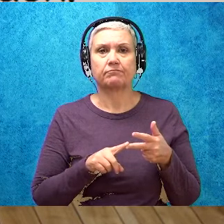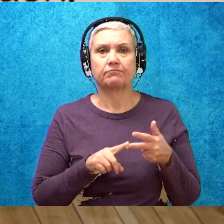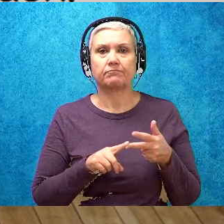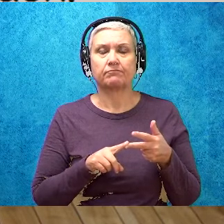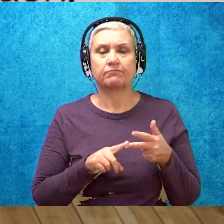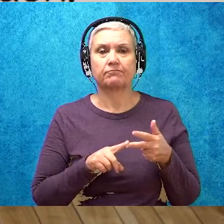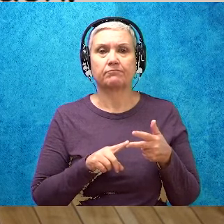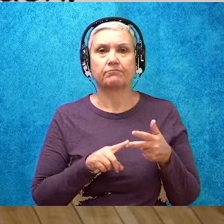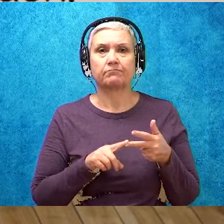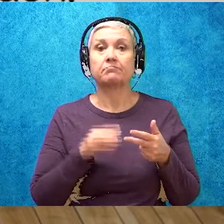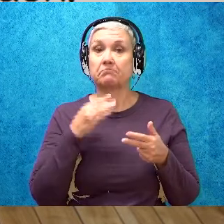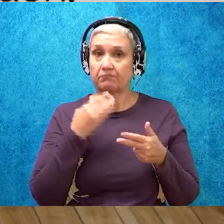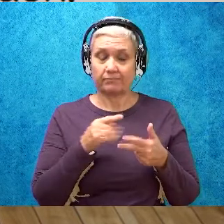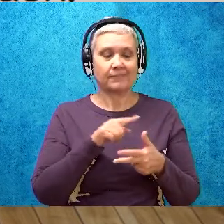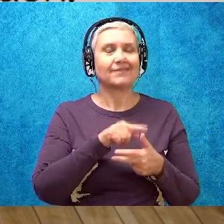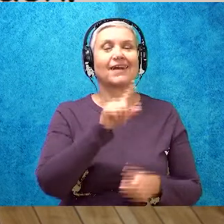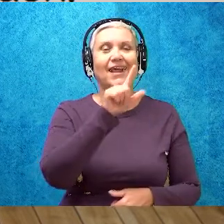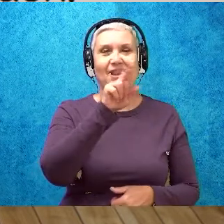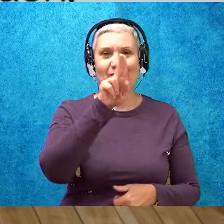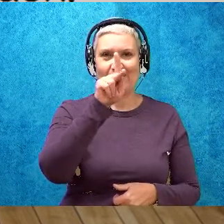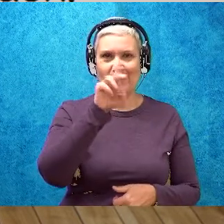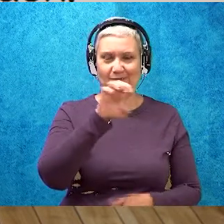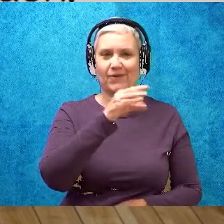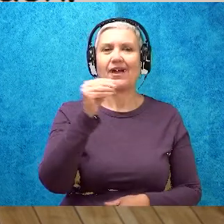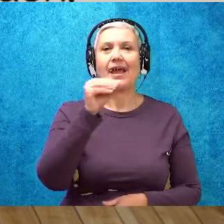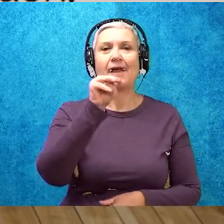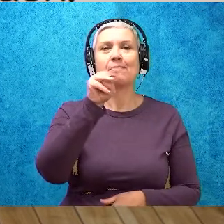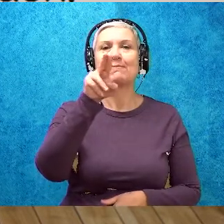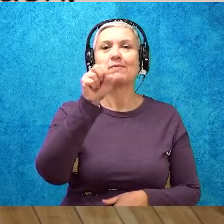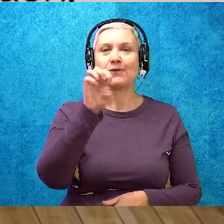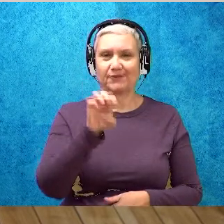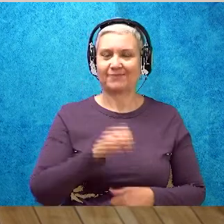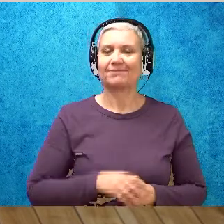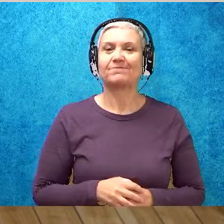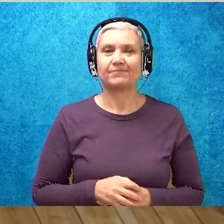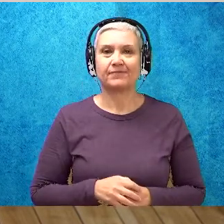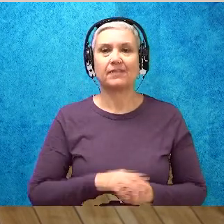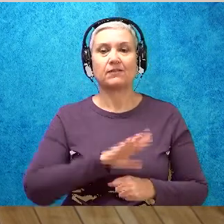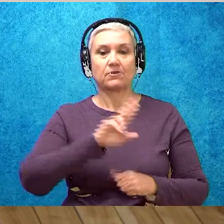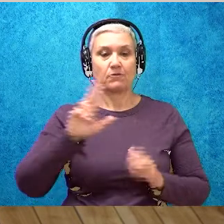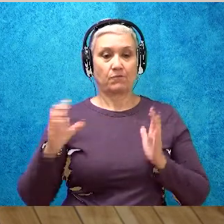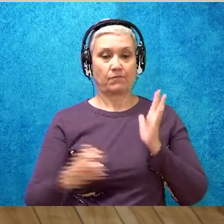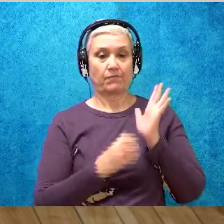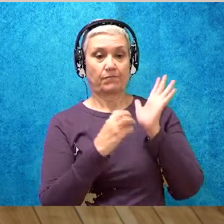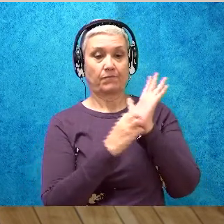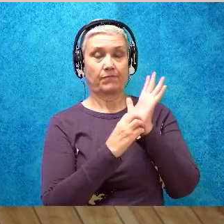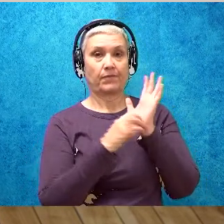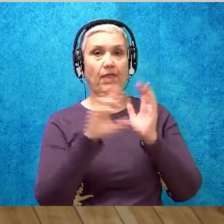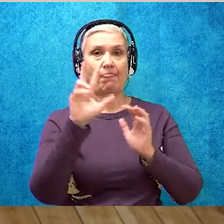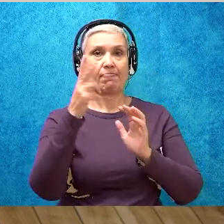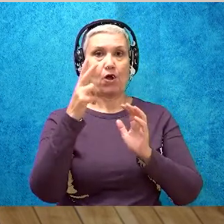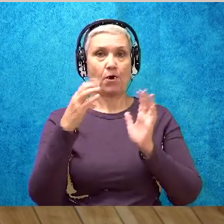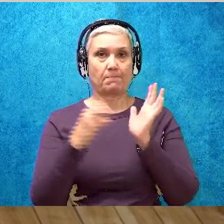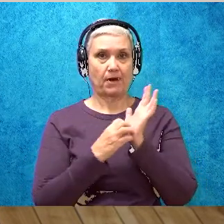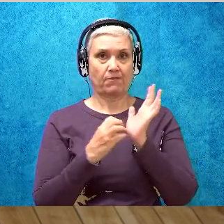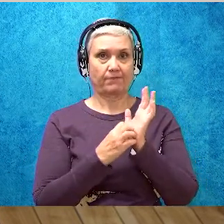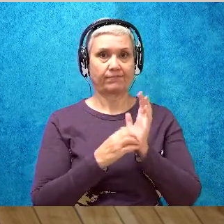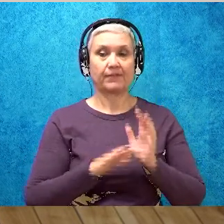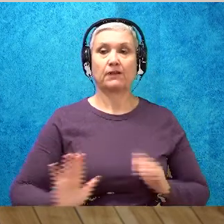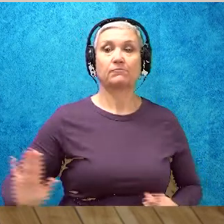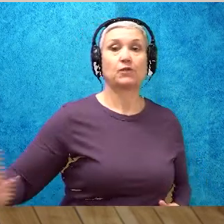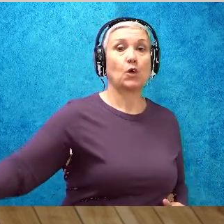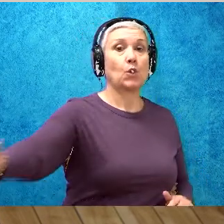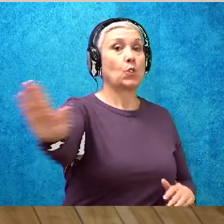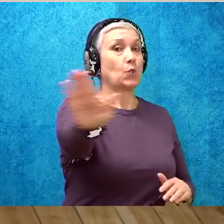Very good. Luke and muse. Okay, let's do the third paragraph. Now this paragraph is all yours,